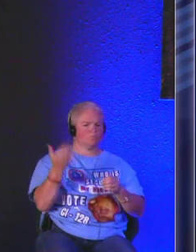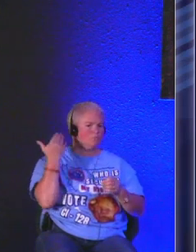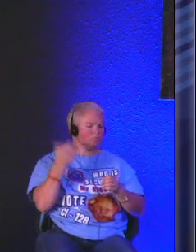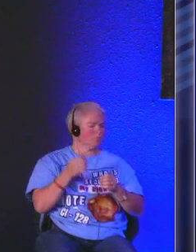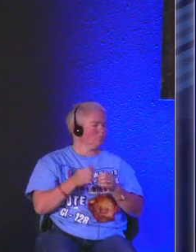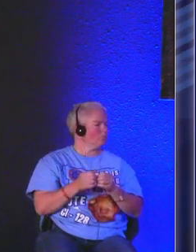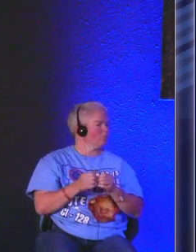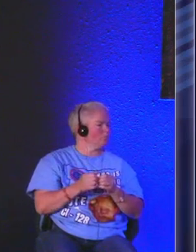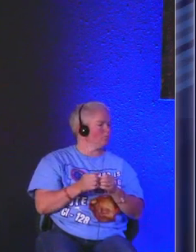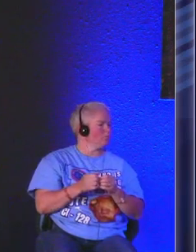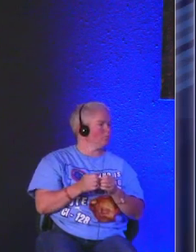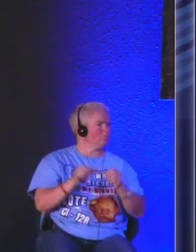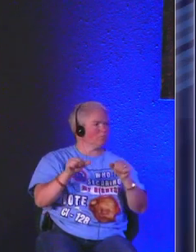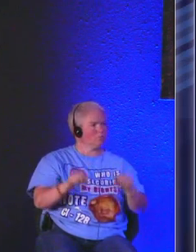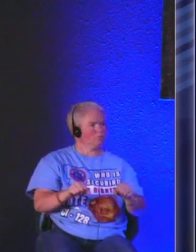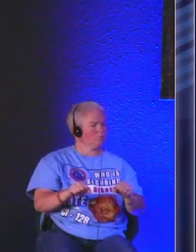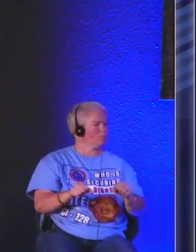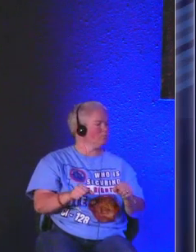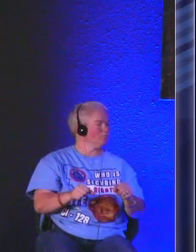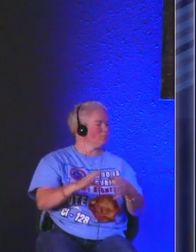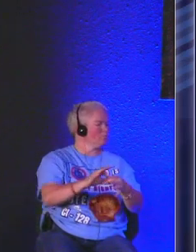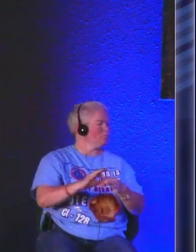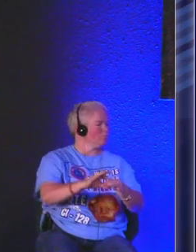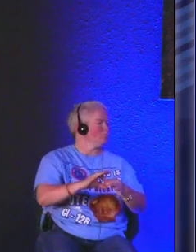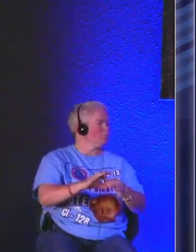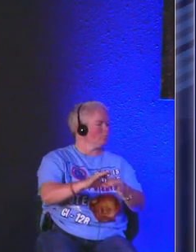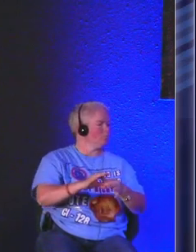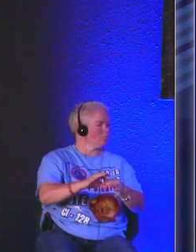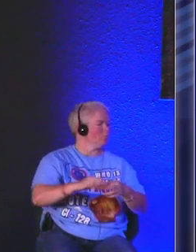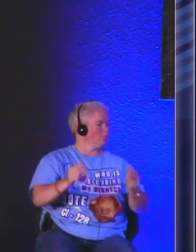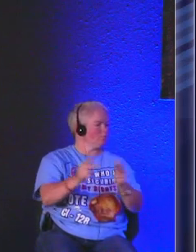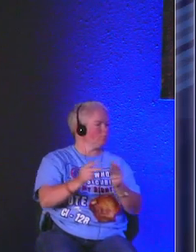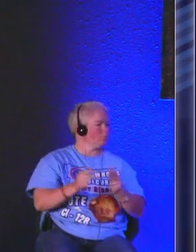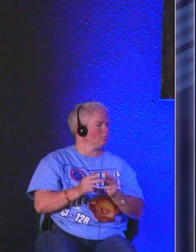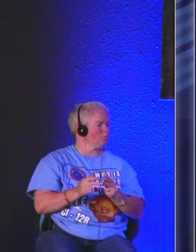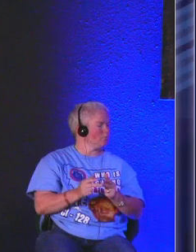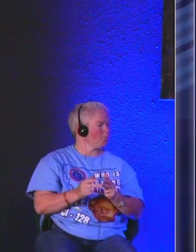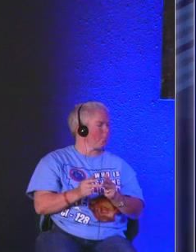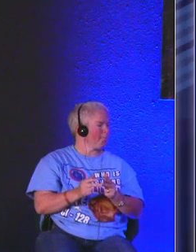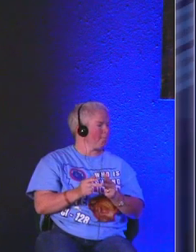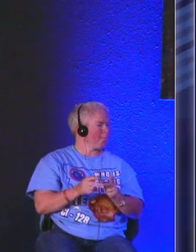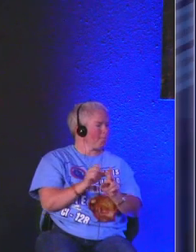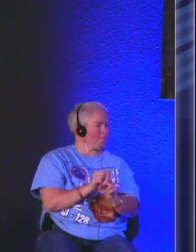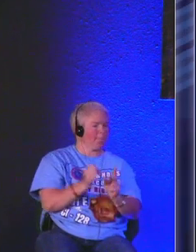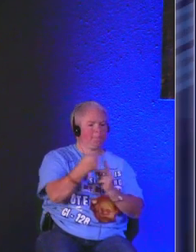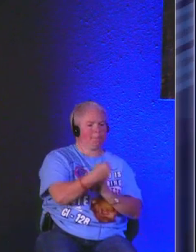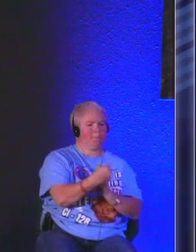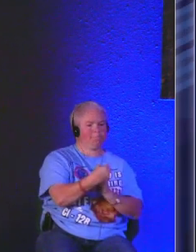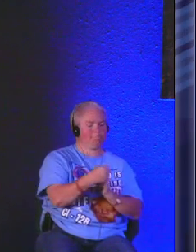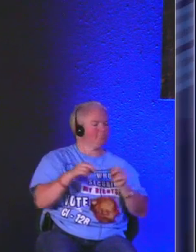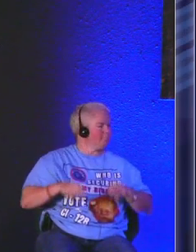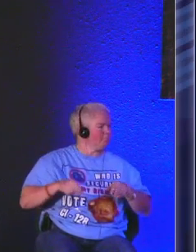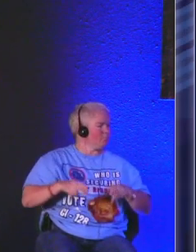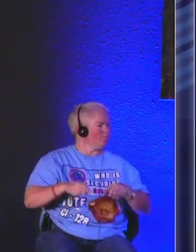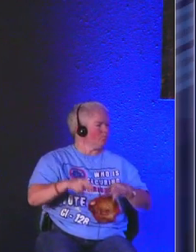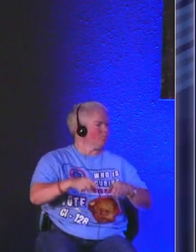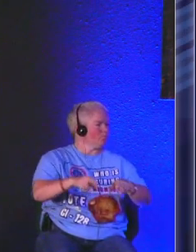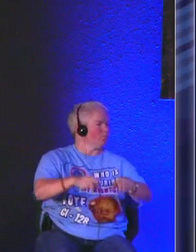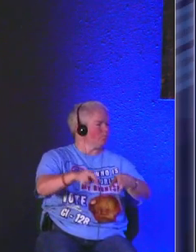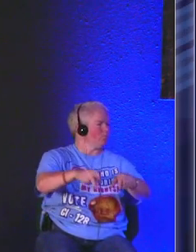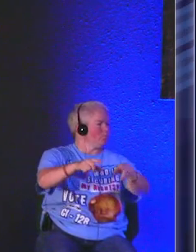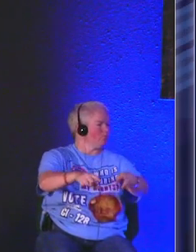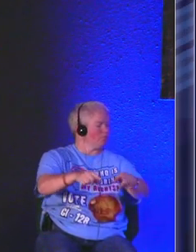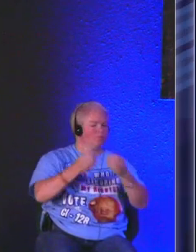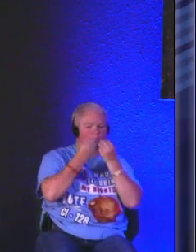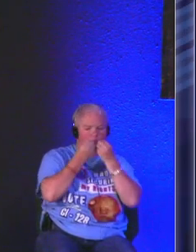back and and been able to relate to the situation that you maybe were in that you had to walk through that